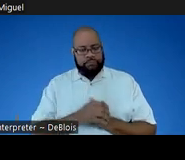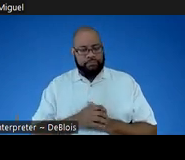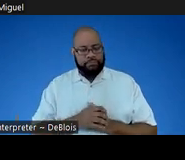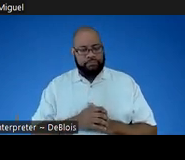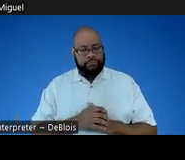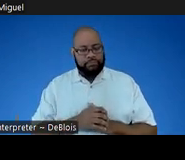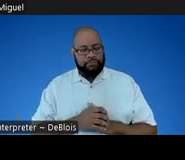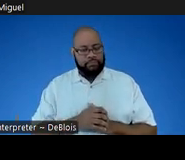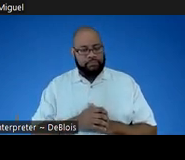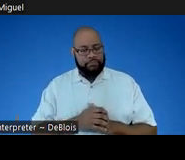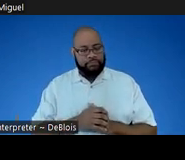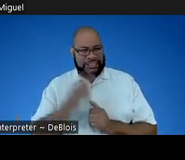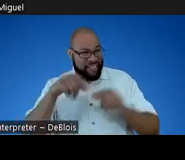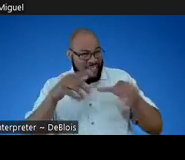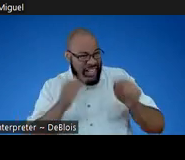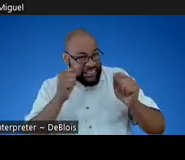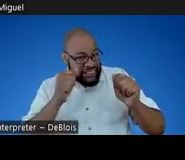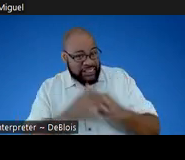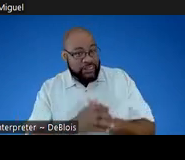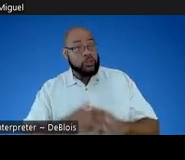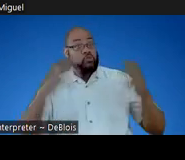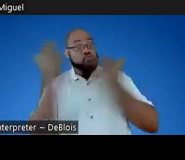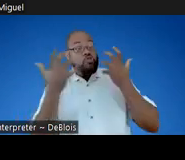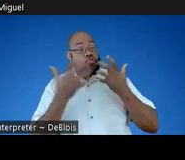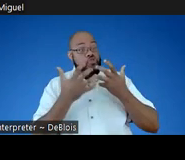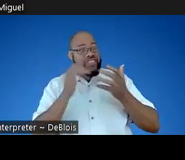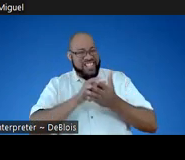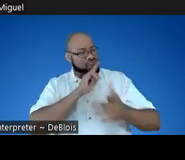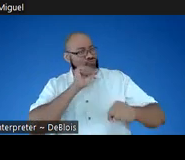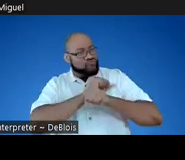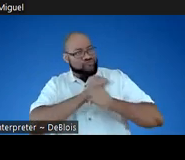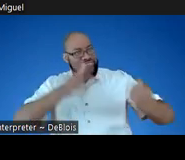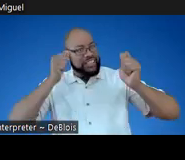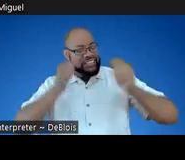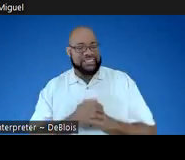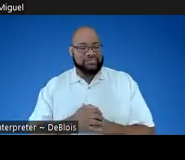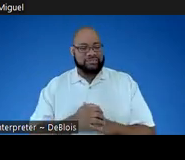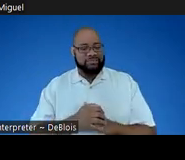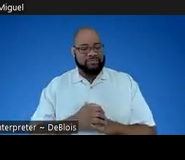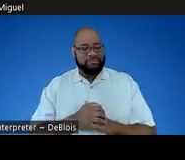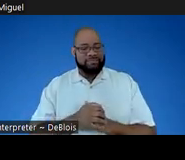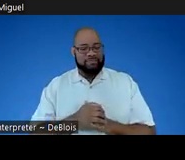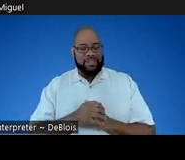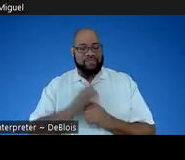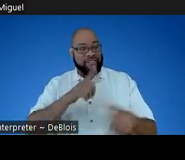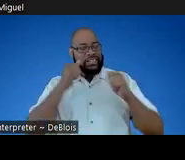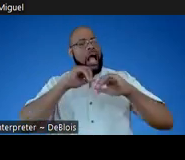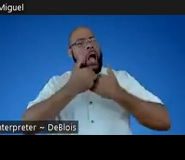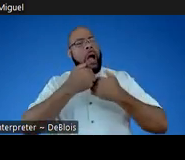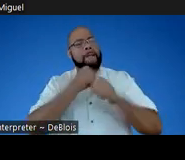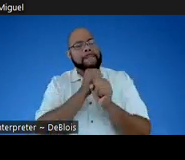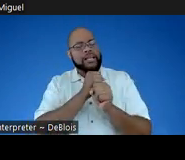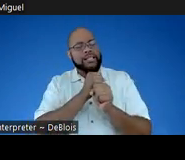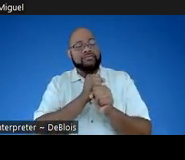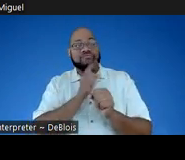Okay. Let's see how fast. Whoa! That was really fast. Very fast. How can we make it